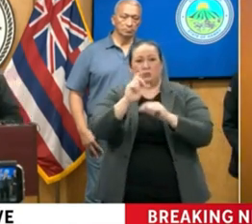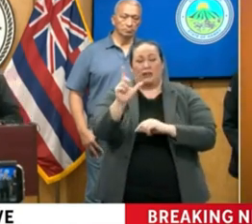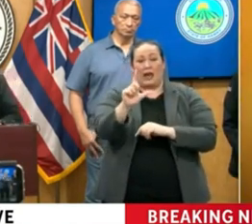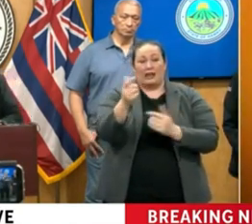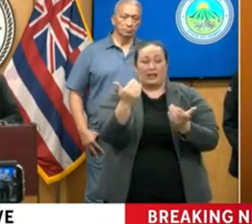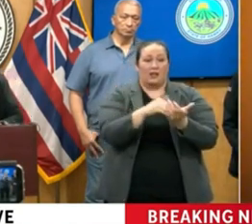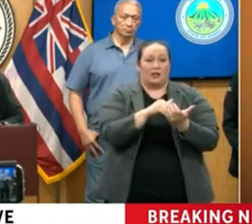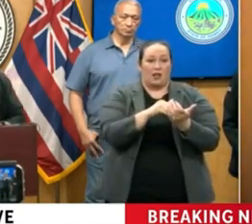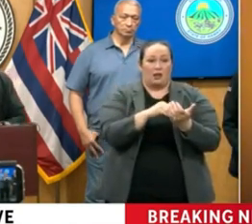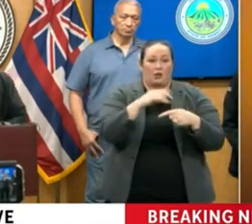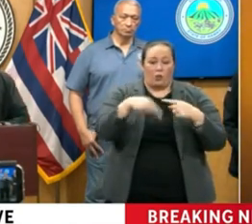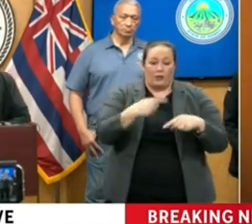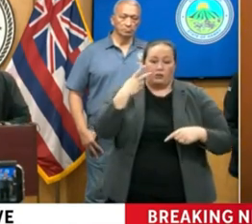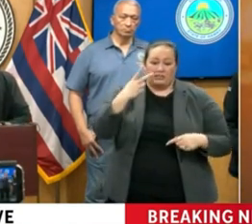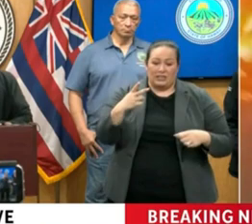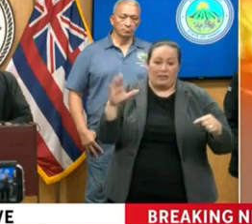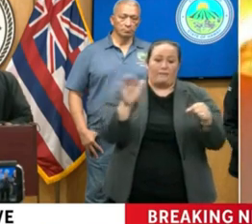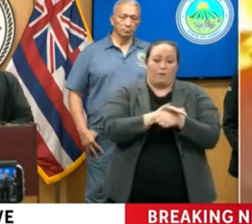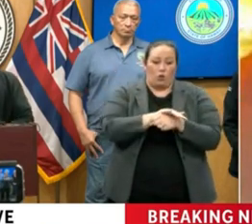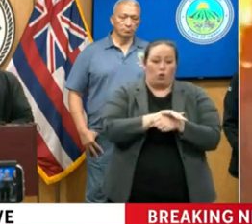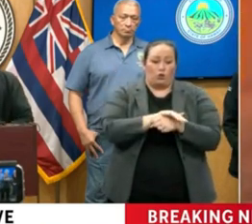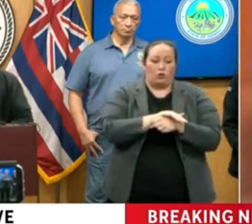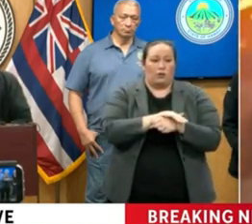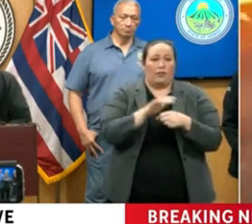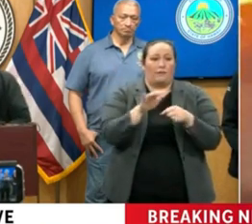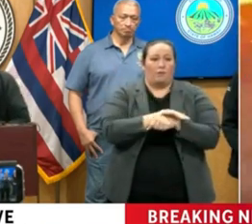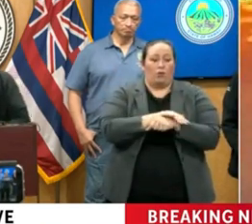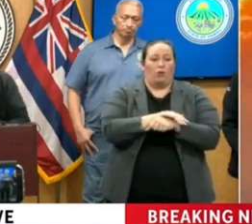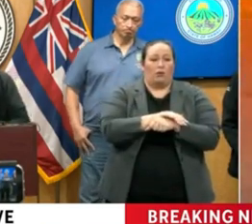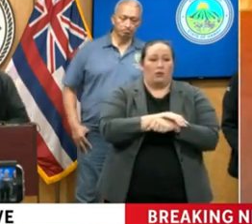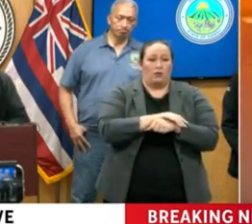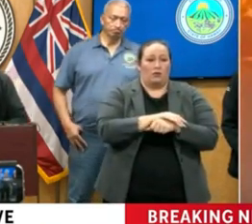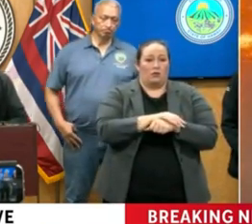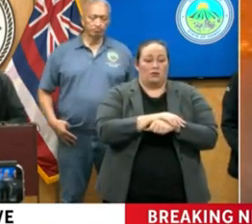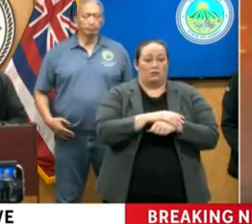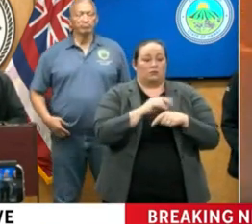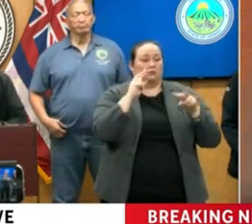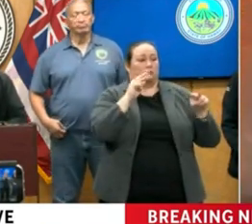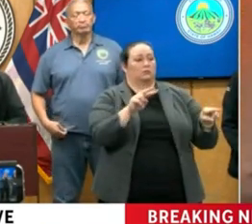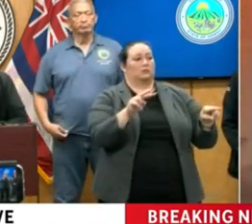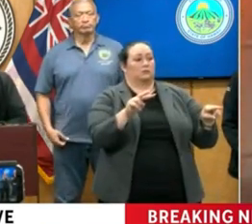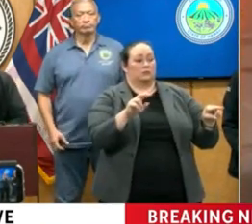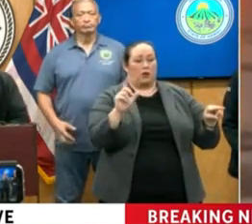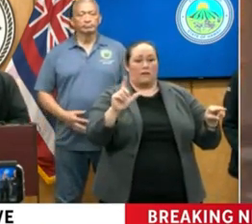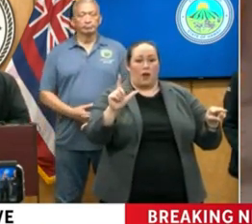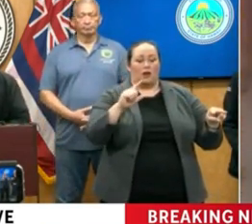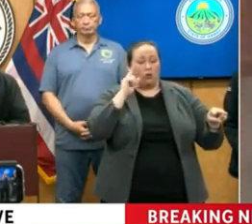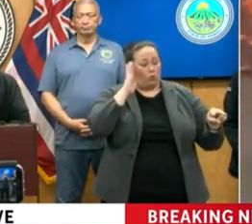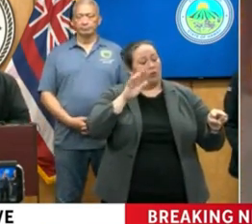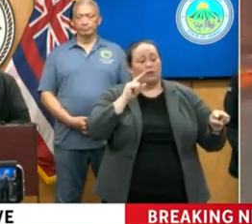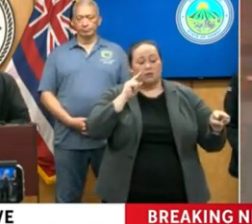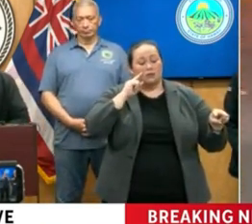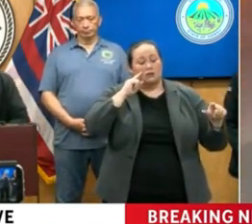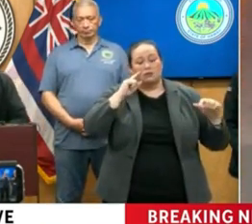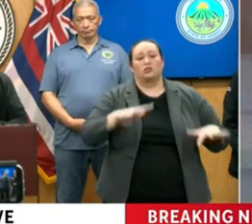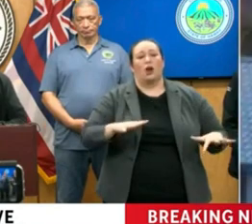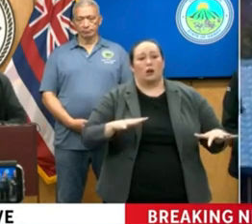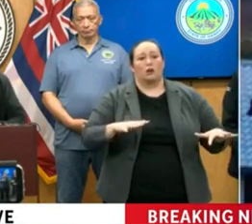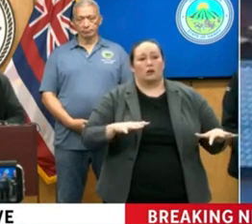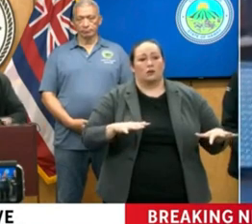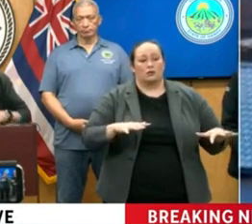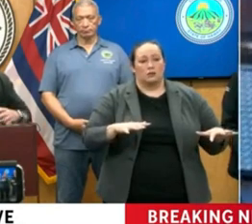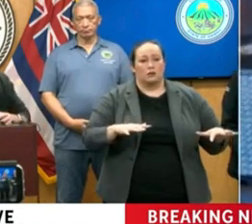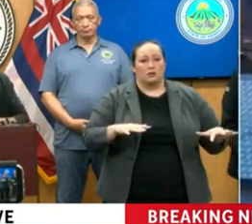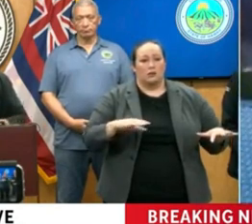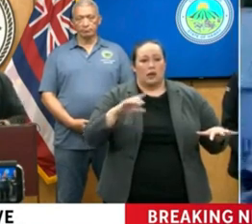extent of the destruction of Lahaina, it will shock you. It does appear